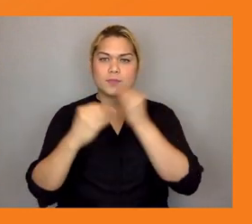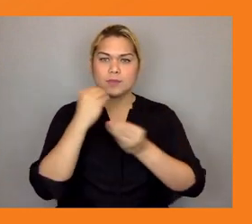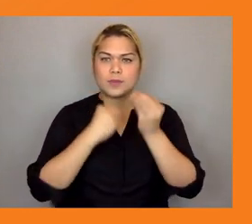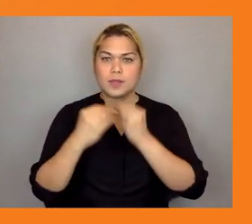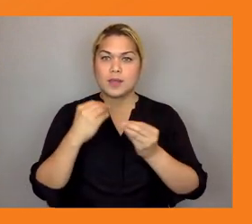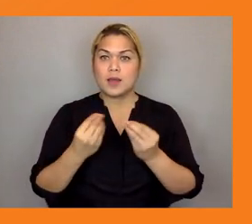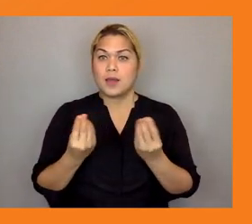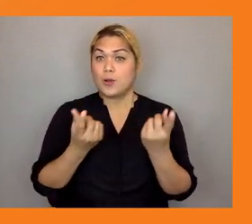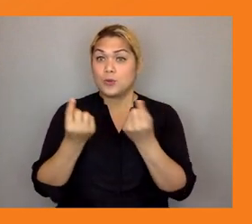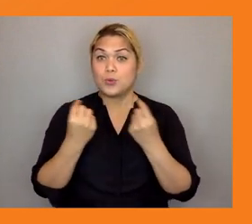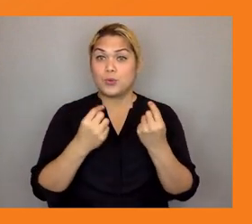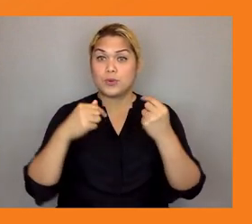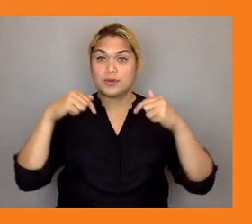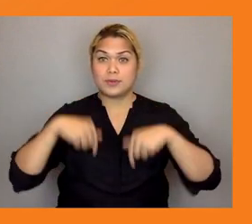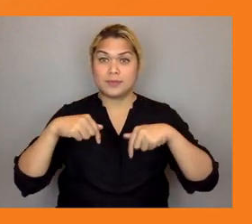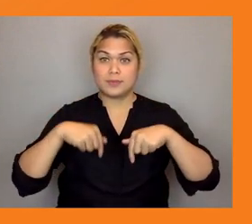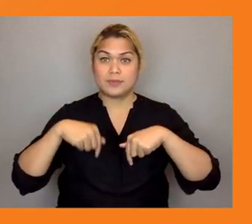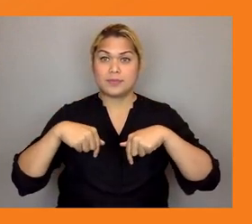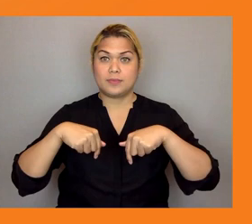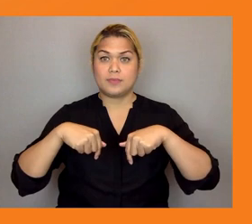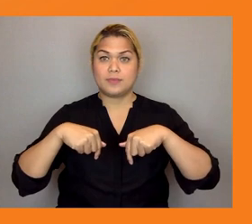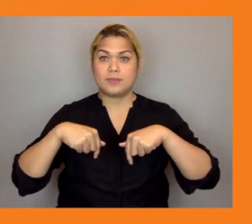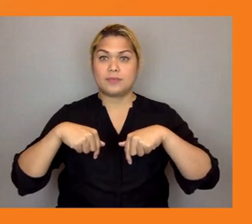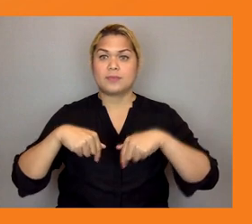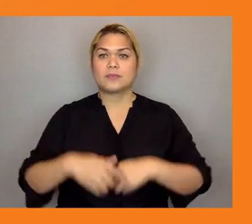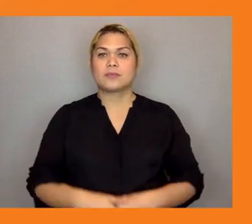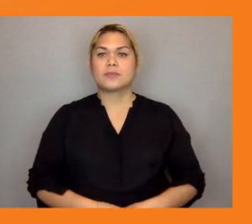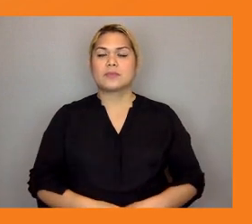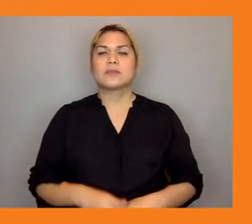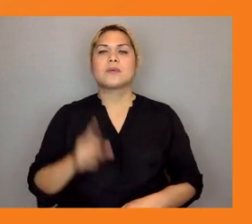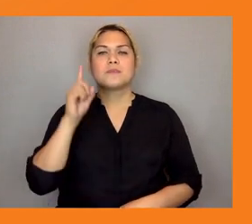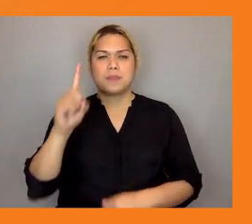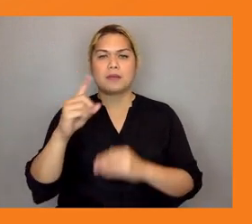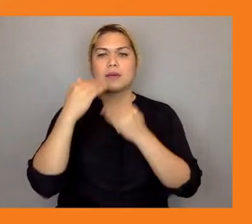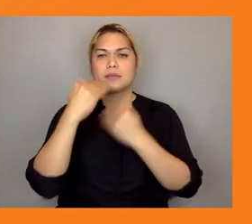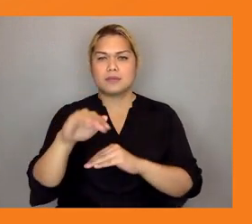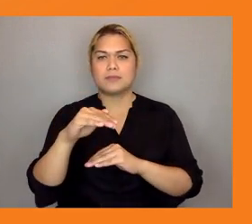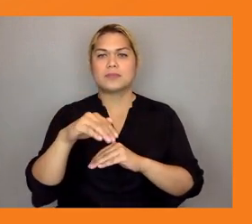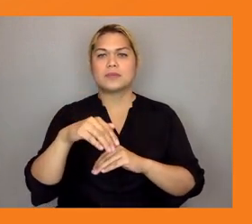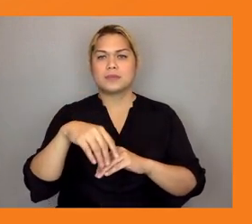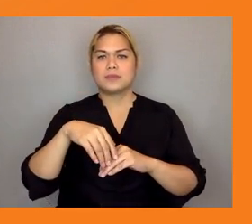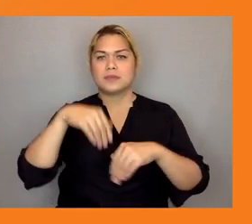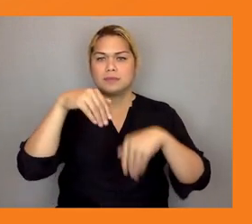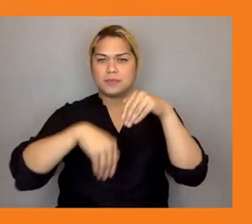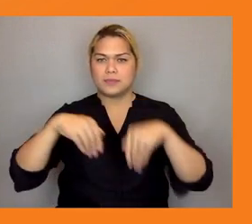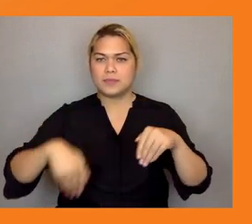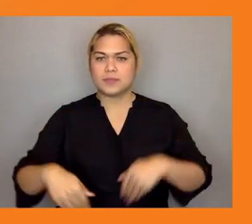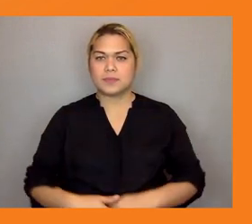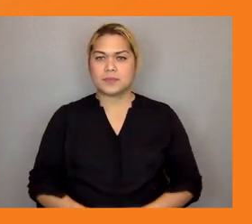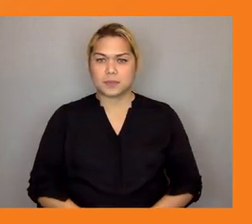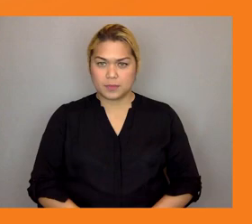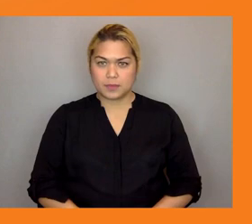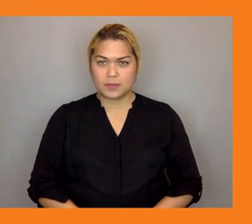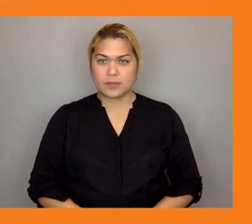time um with the limited land for agriculture um they feel some limitations as well so they wanted to create for